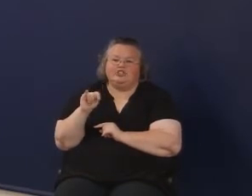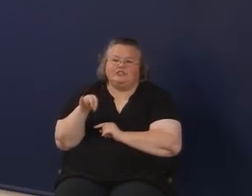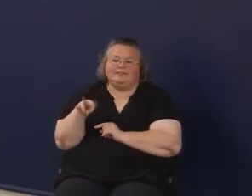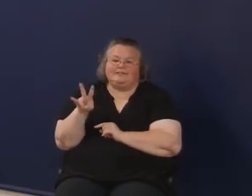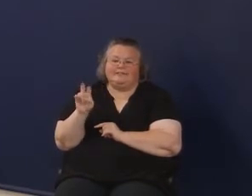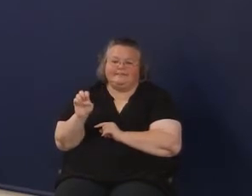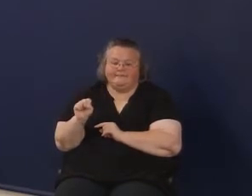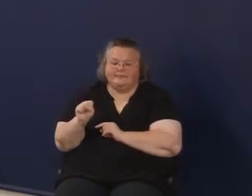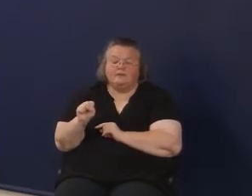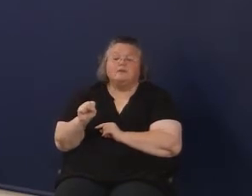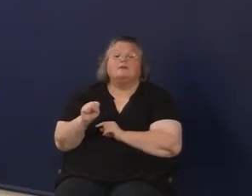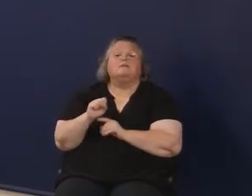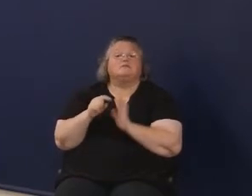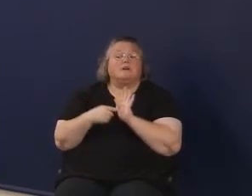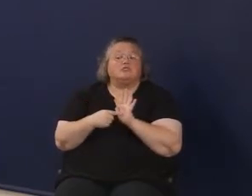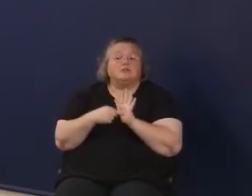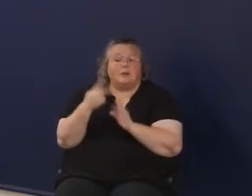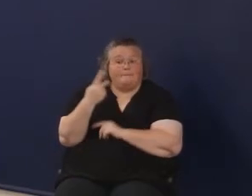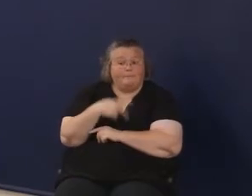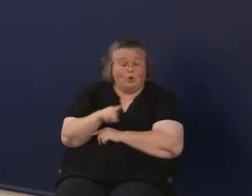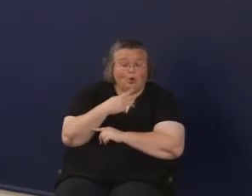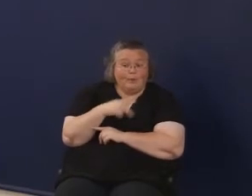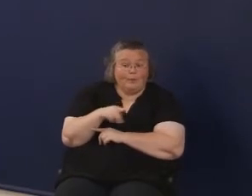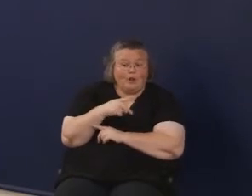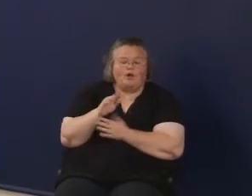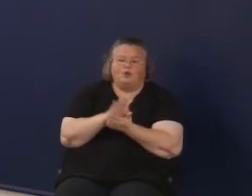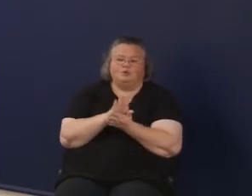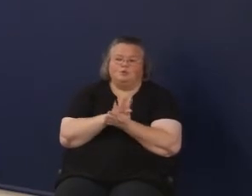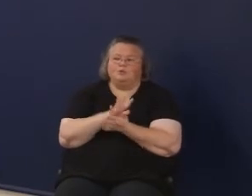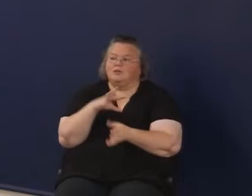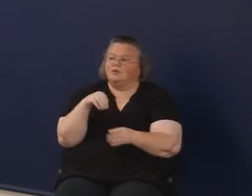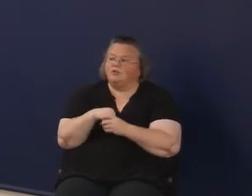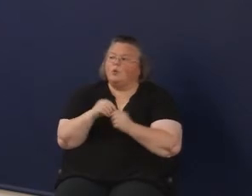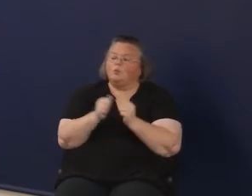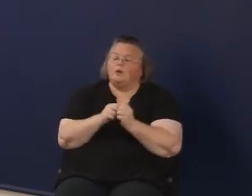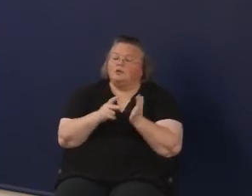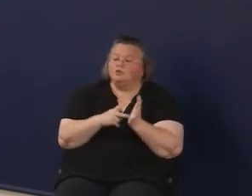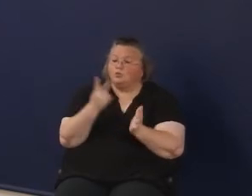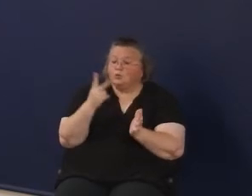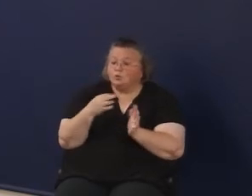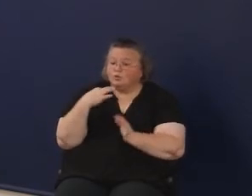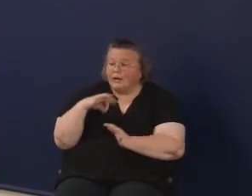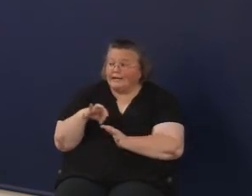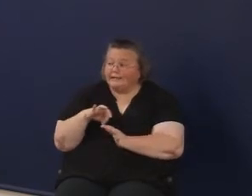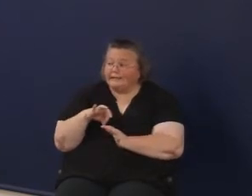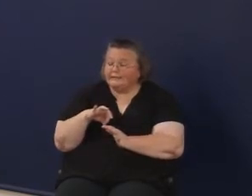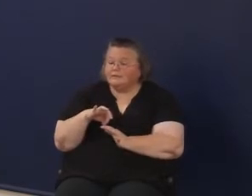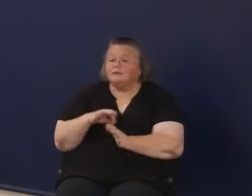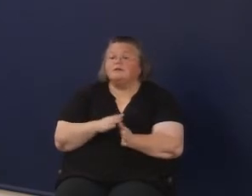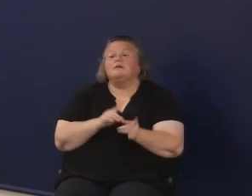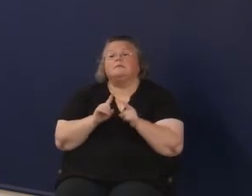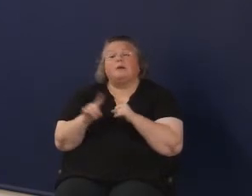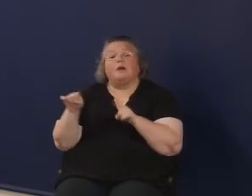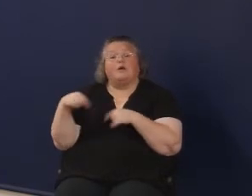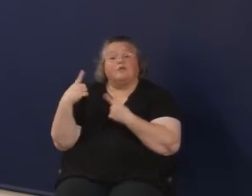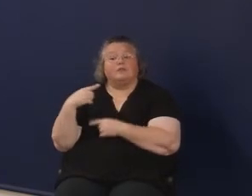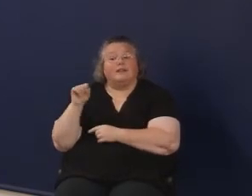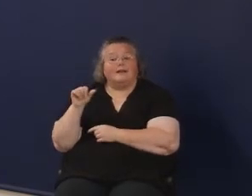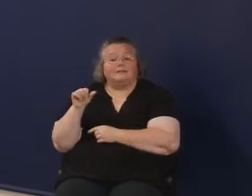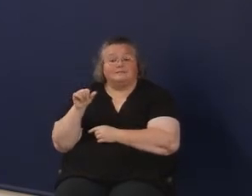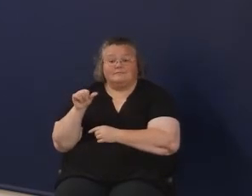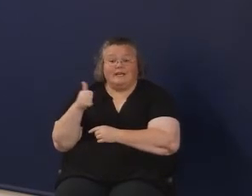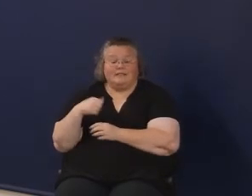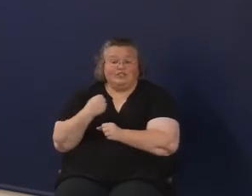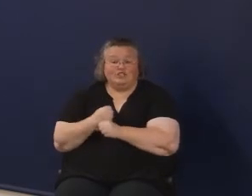in, such as the purple is our schools that are invested in our dual credit initiative. But over the past decade,